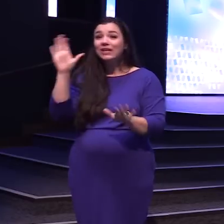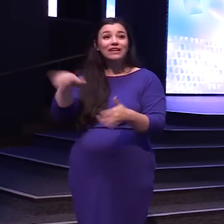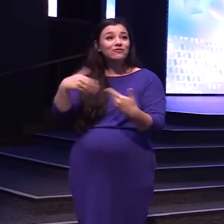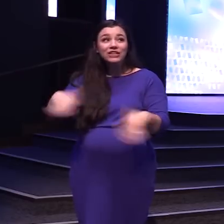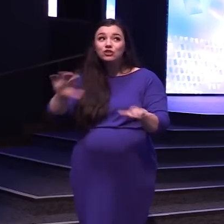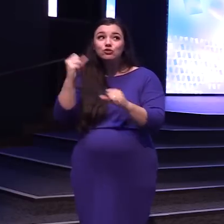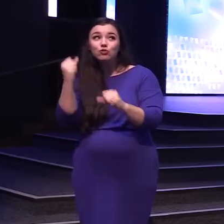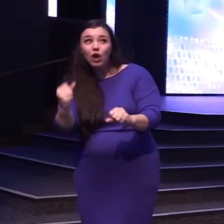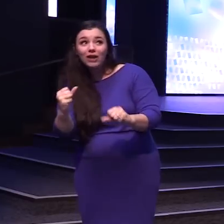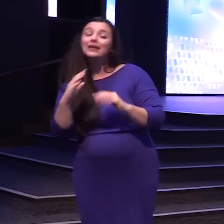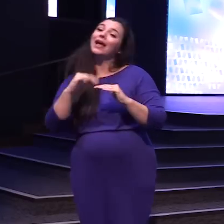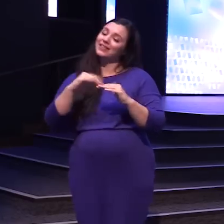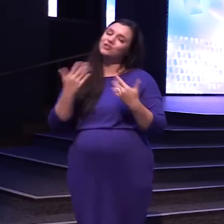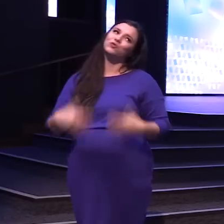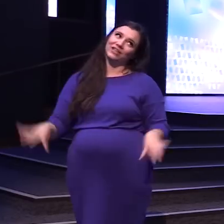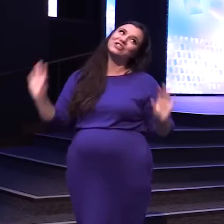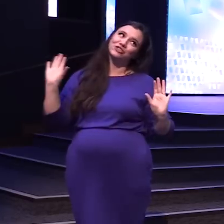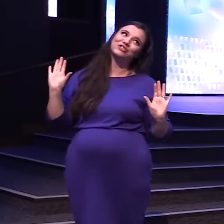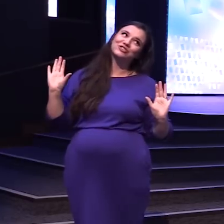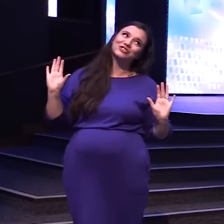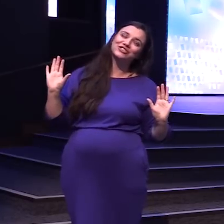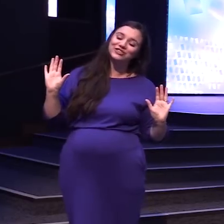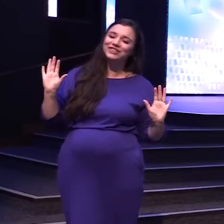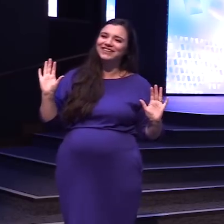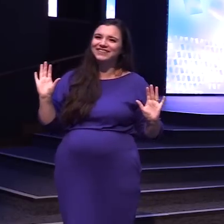strong At least you finished